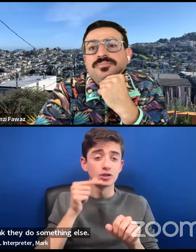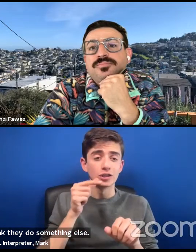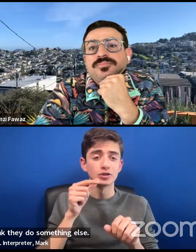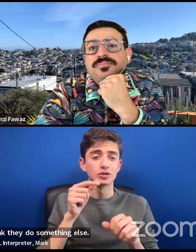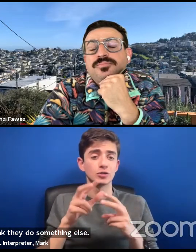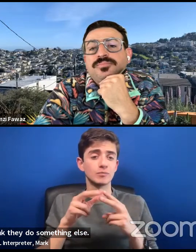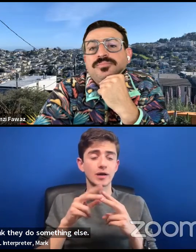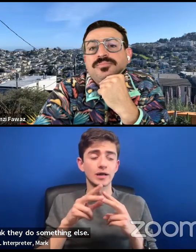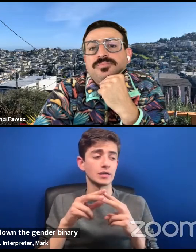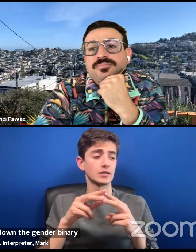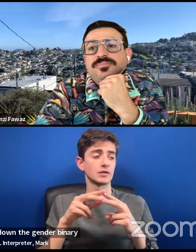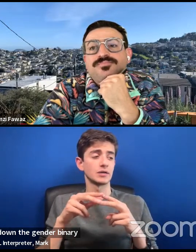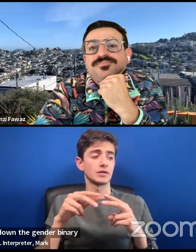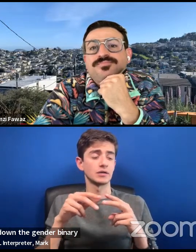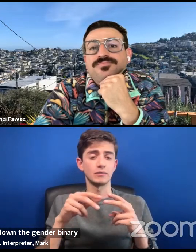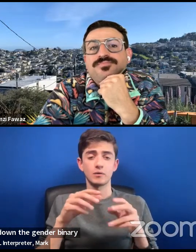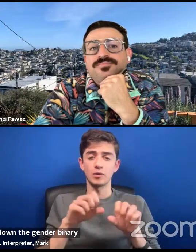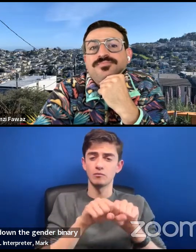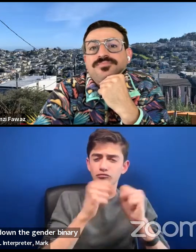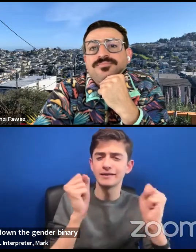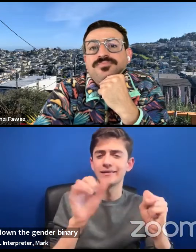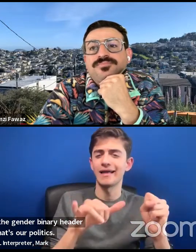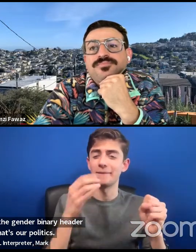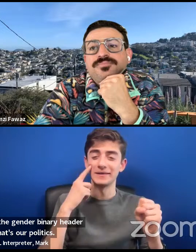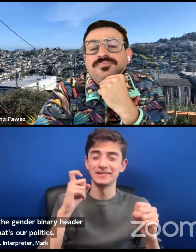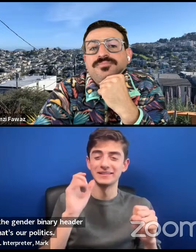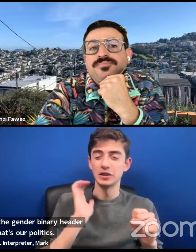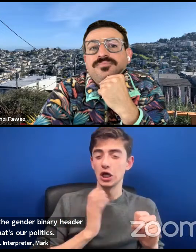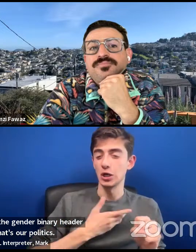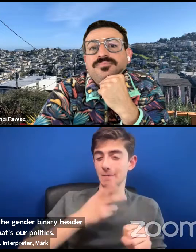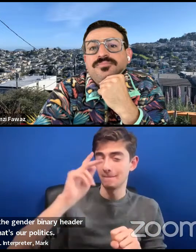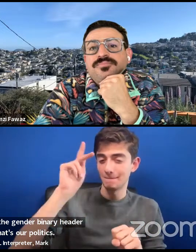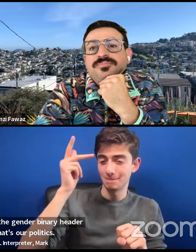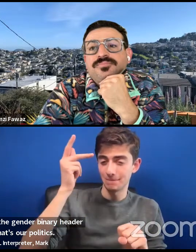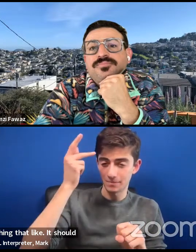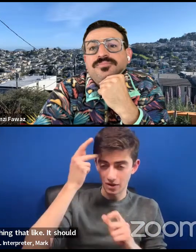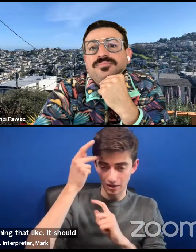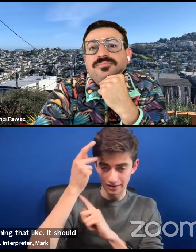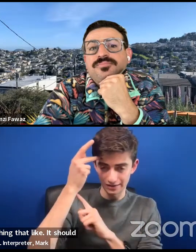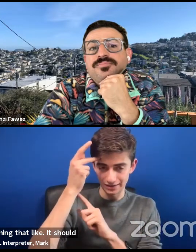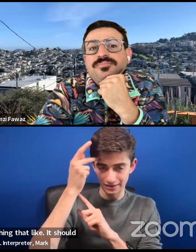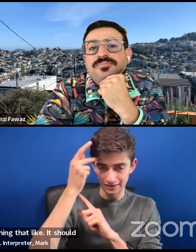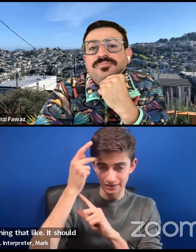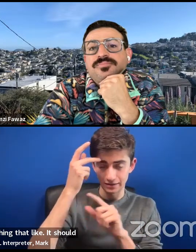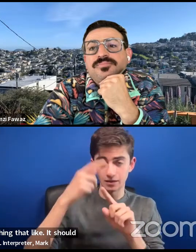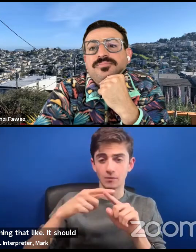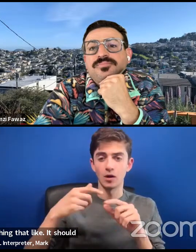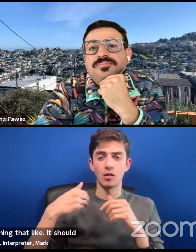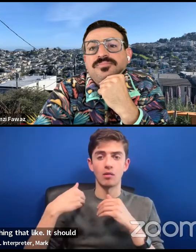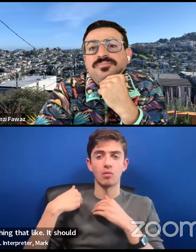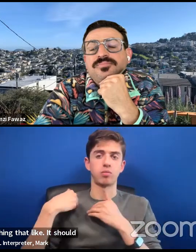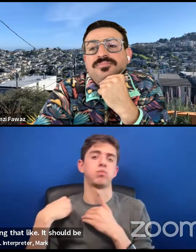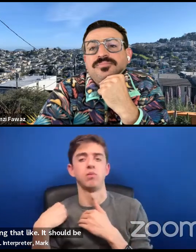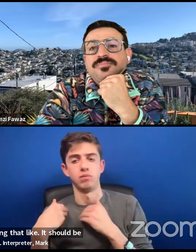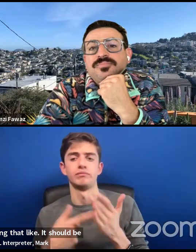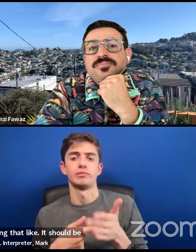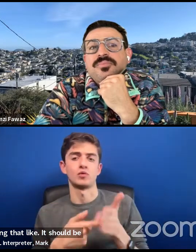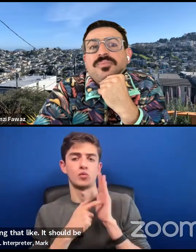politics, you know, but it's not something that like, it should be incumbent on a particular group of people to do.